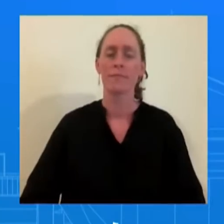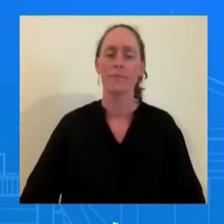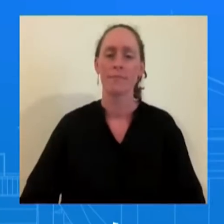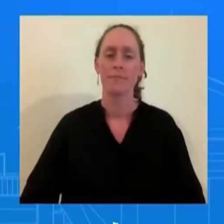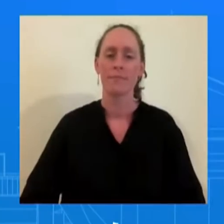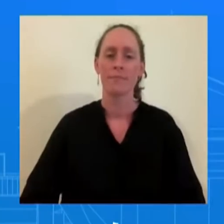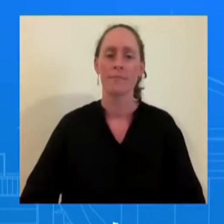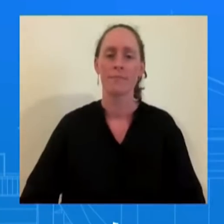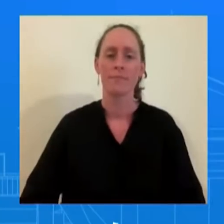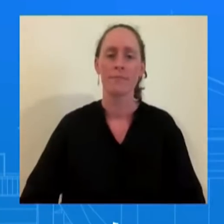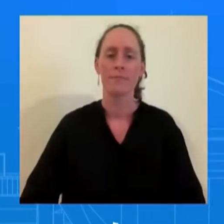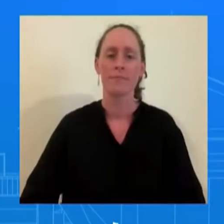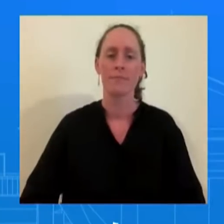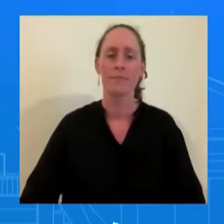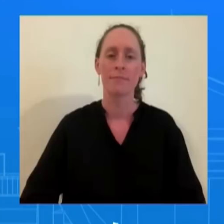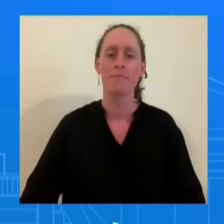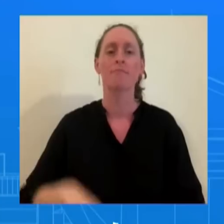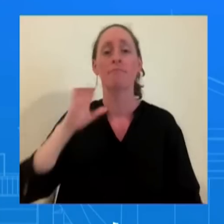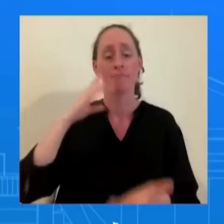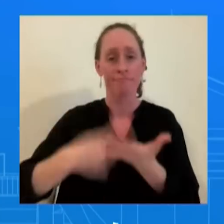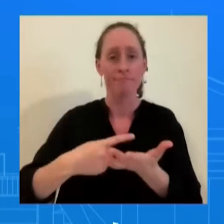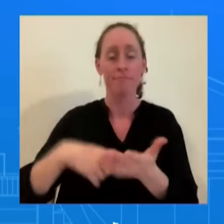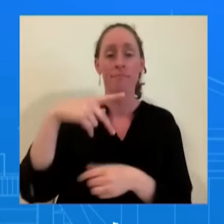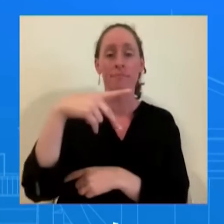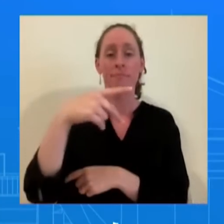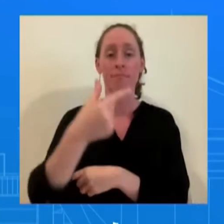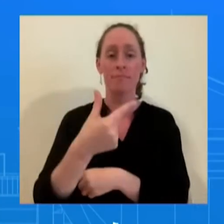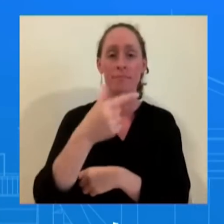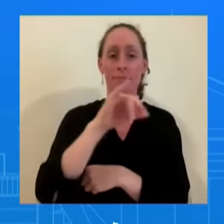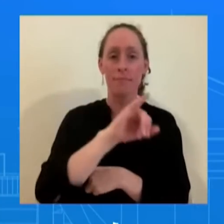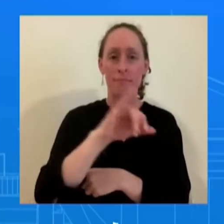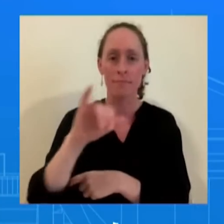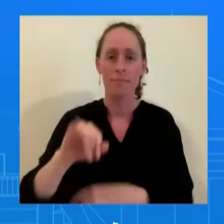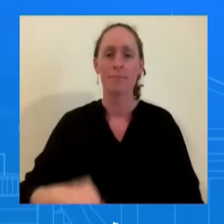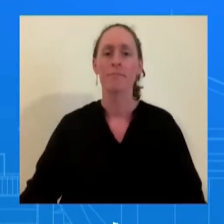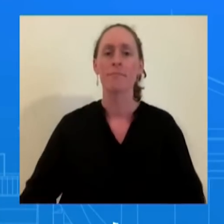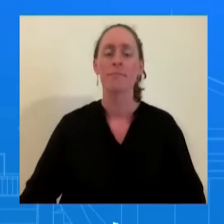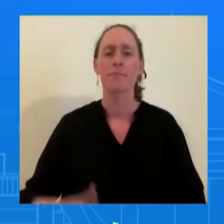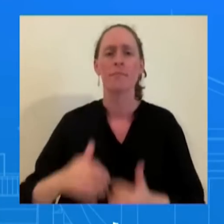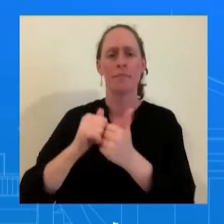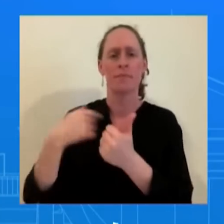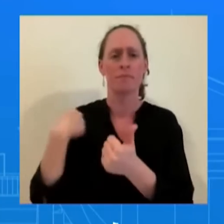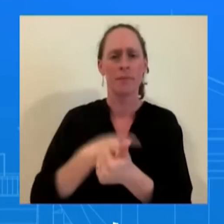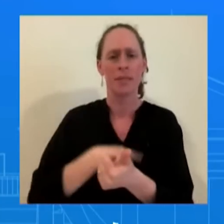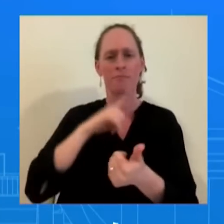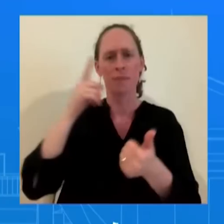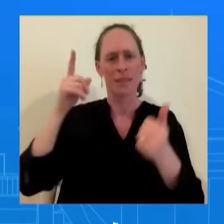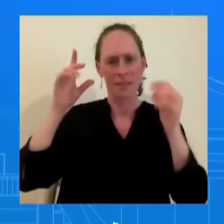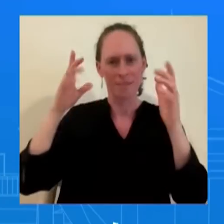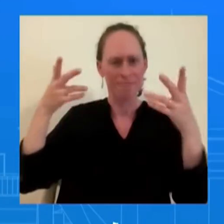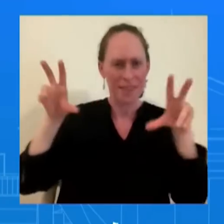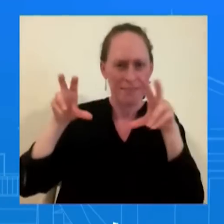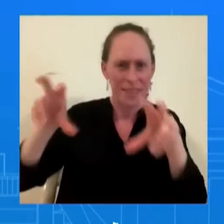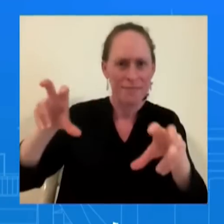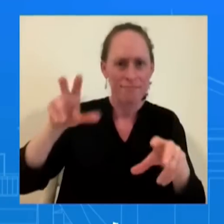PGII, how we mobilize investment in those countries, how we evolve the multilateral development banks, how we deal with the